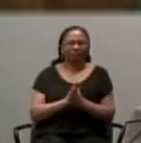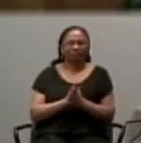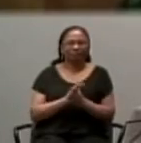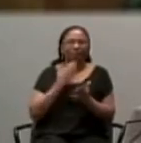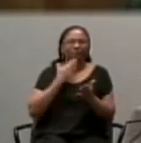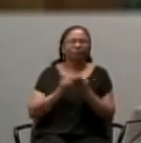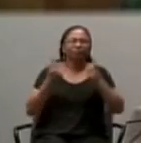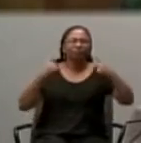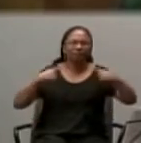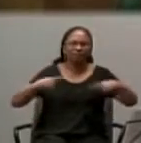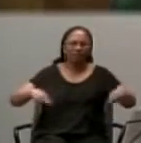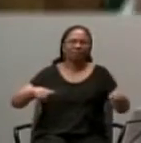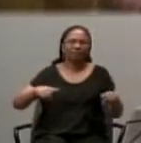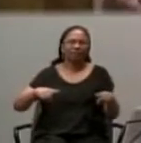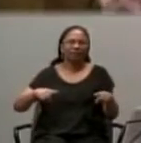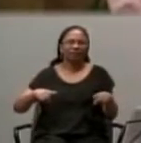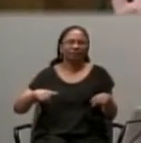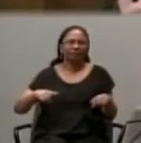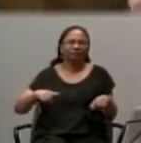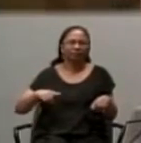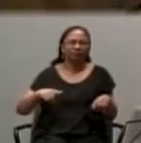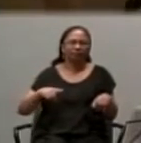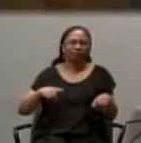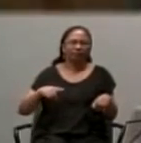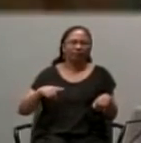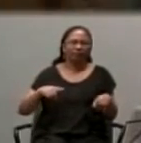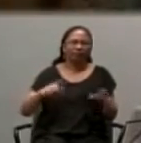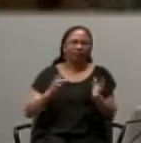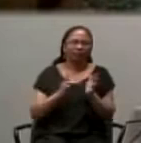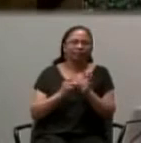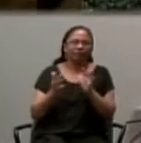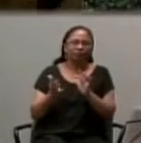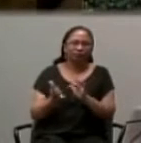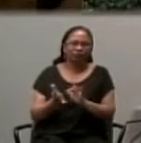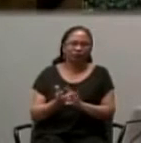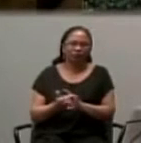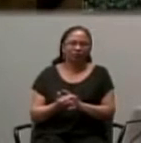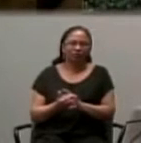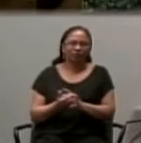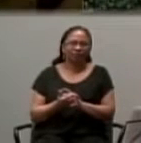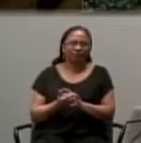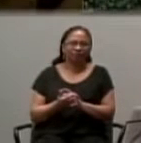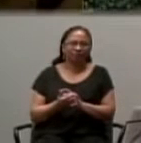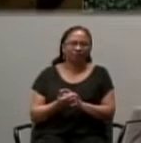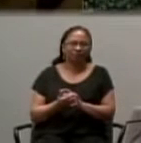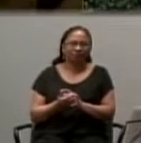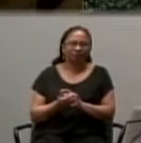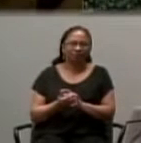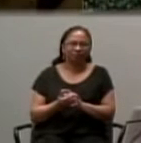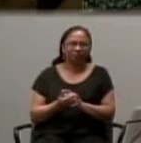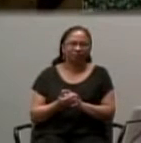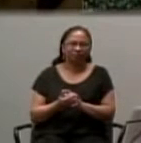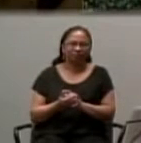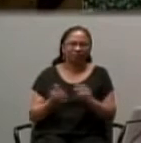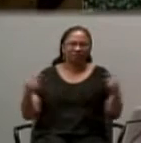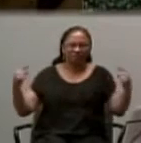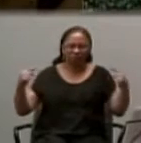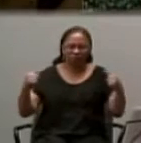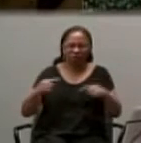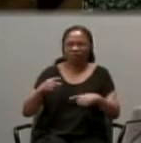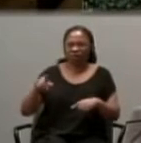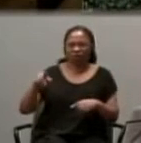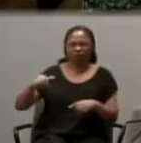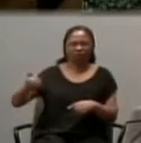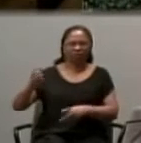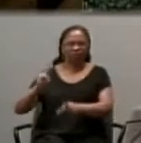And in that gospel, as I said a moment ago, Jesus is confronting those who would not accept that he